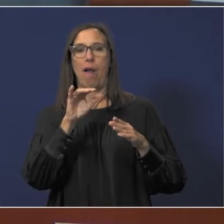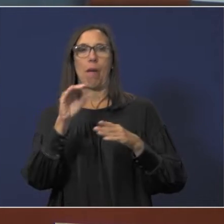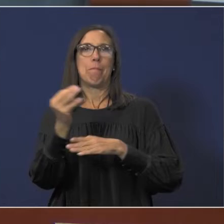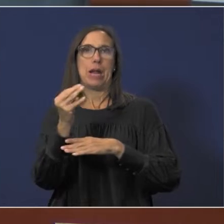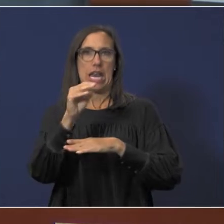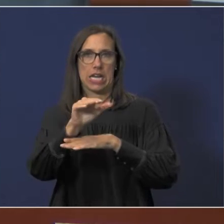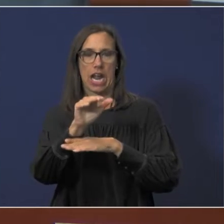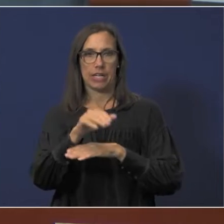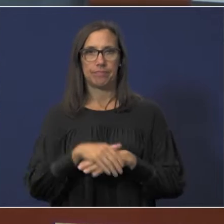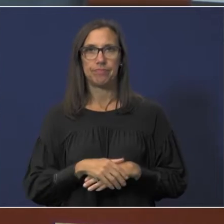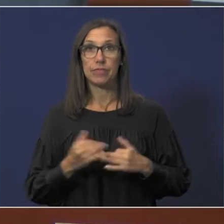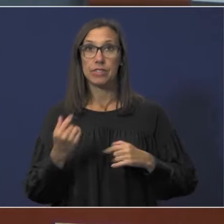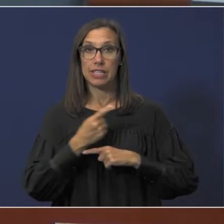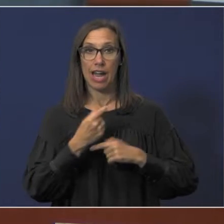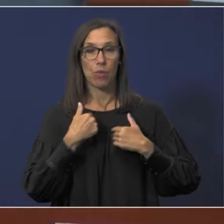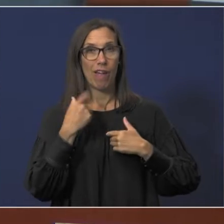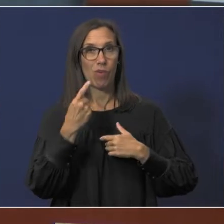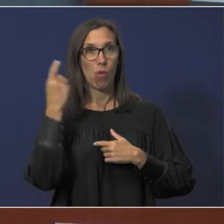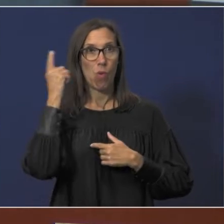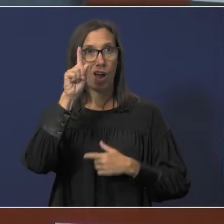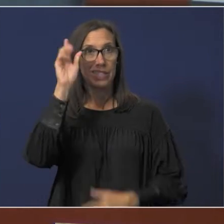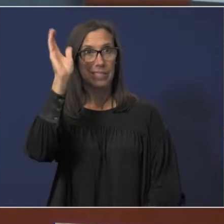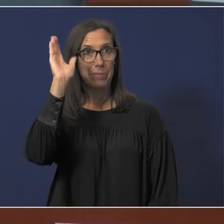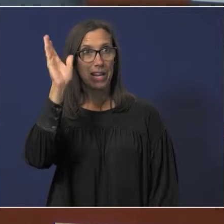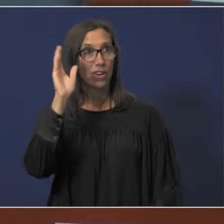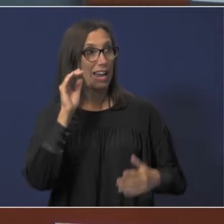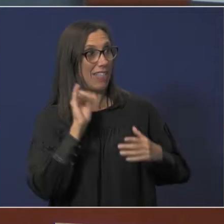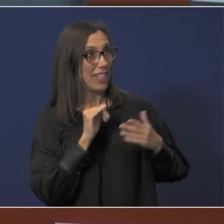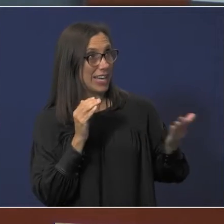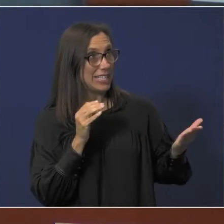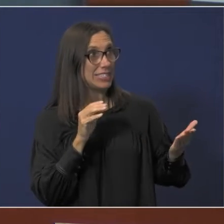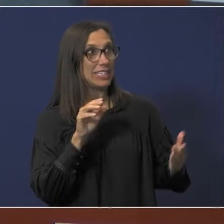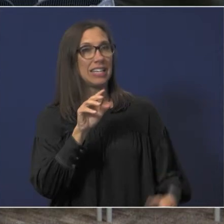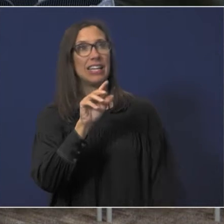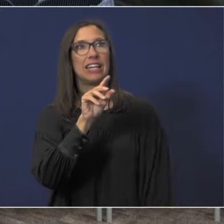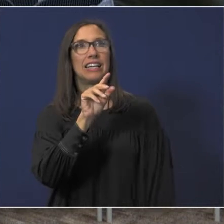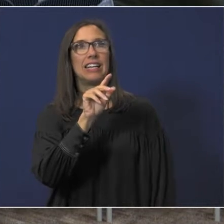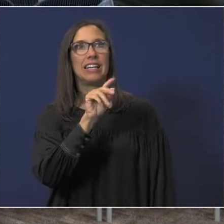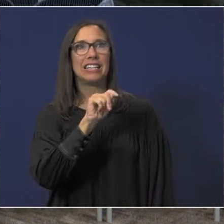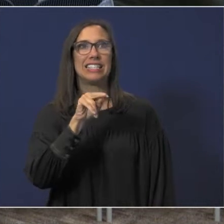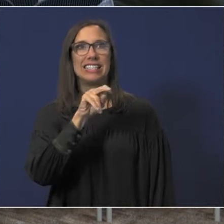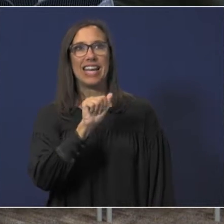Tonight, we have one speaker and it happens to be Ms. Tana Lamb.